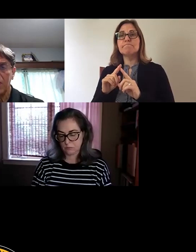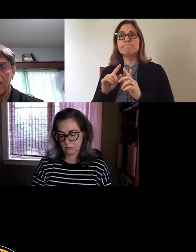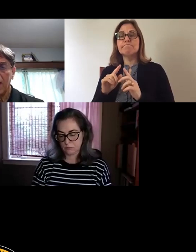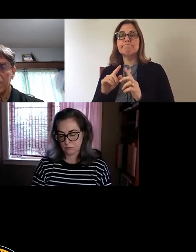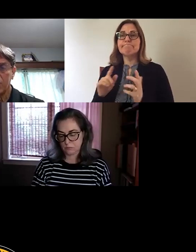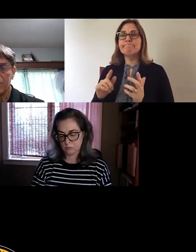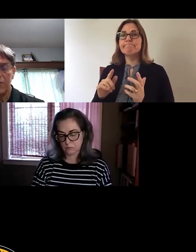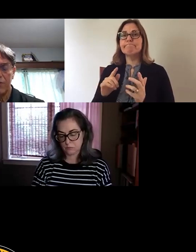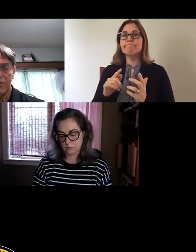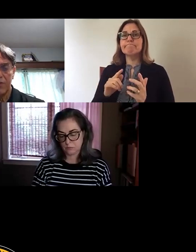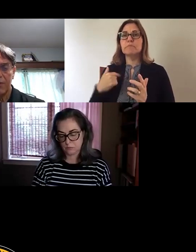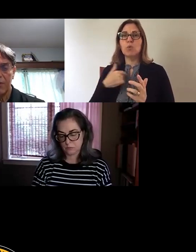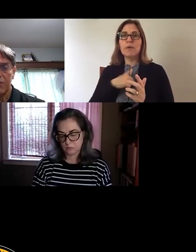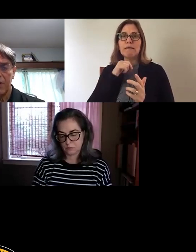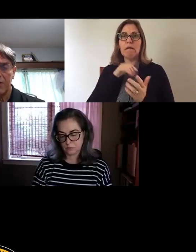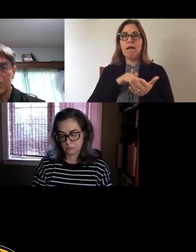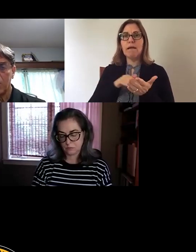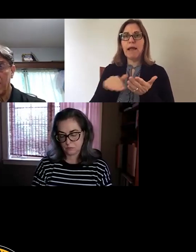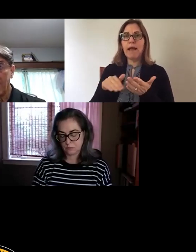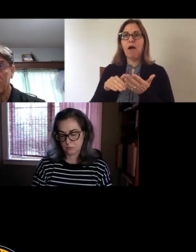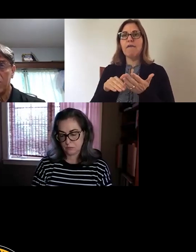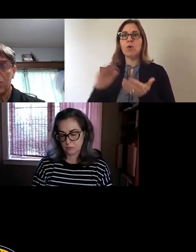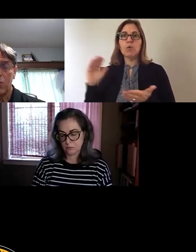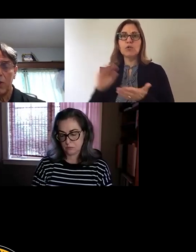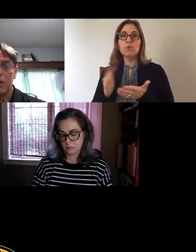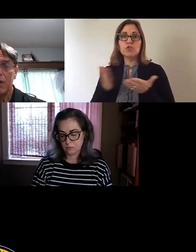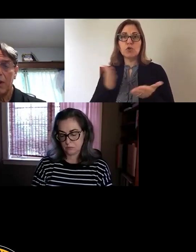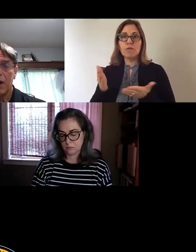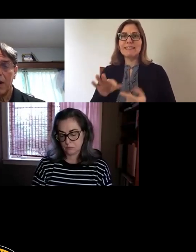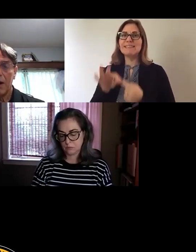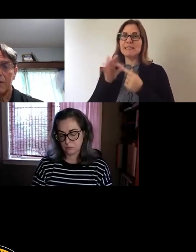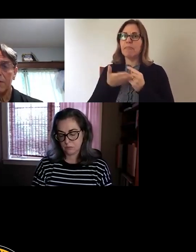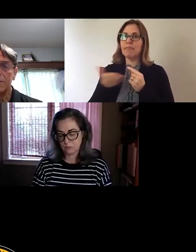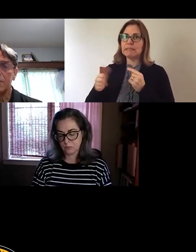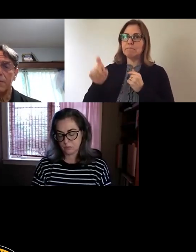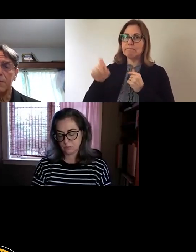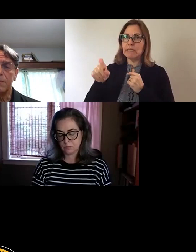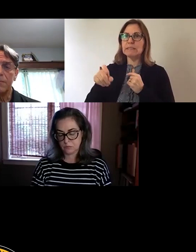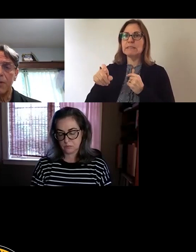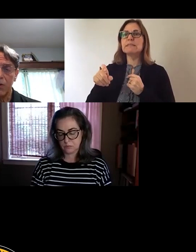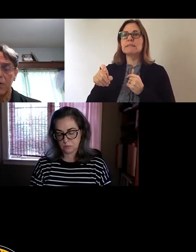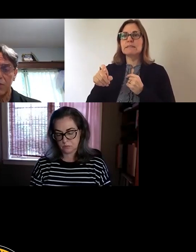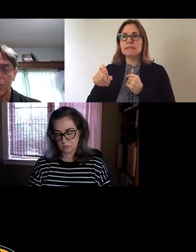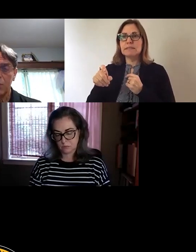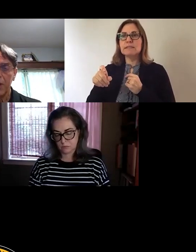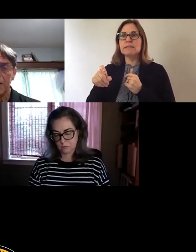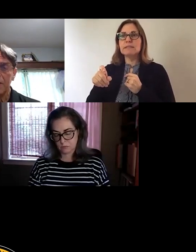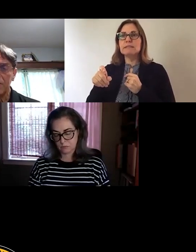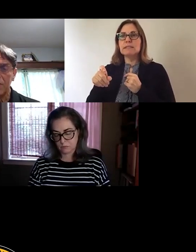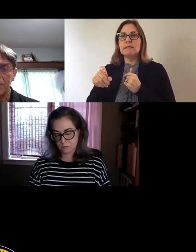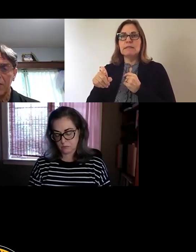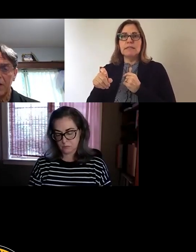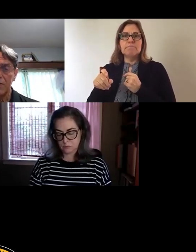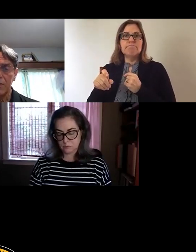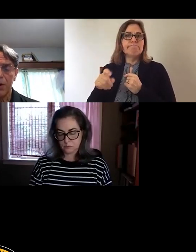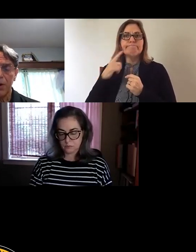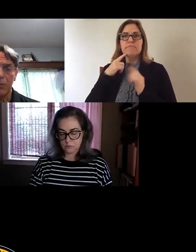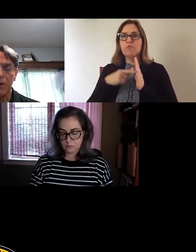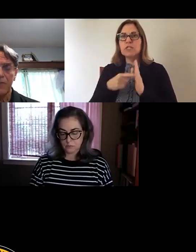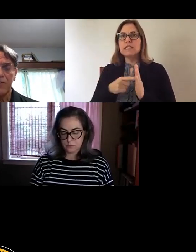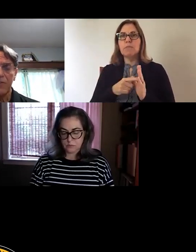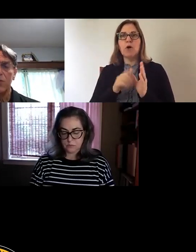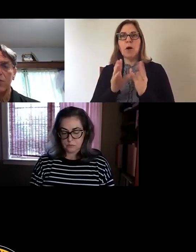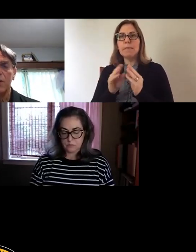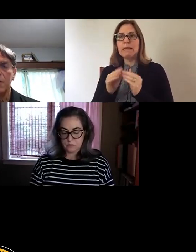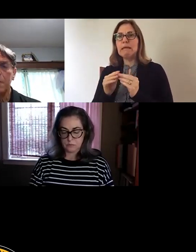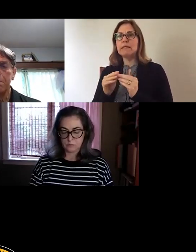services, except for those things that we had to, such as our meetings and some public